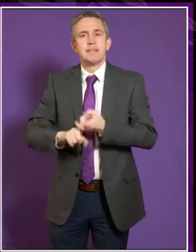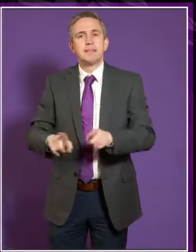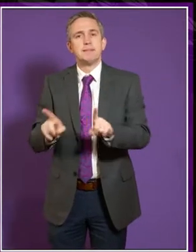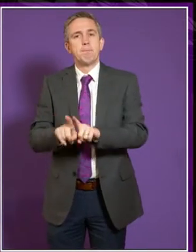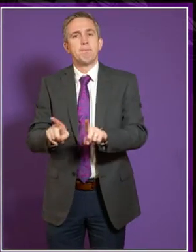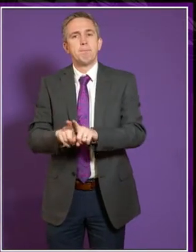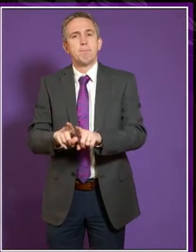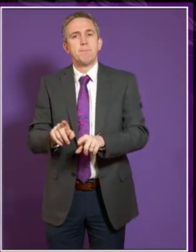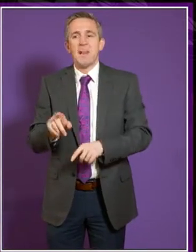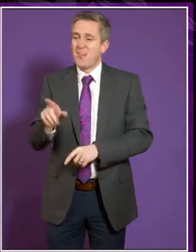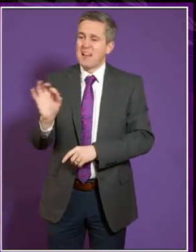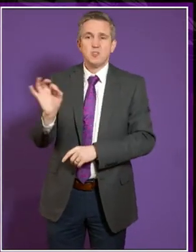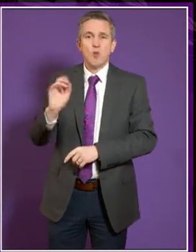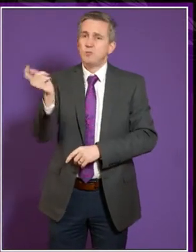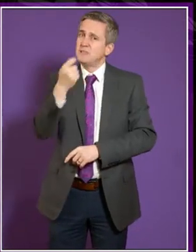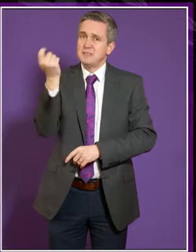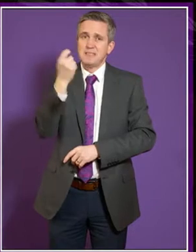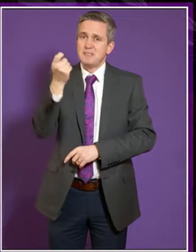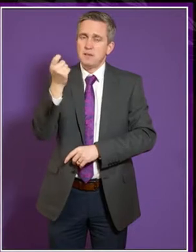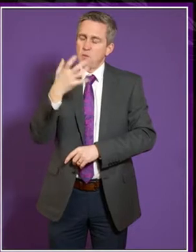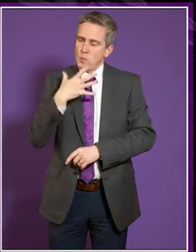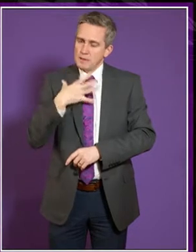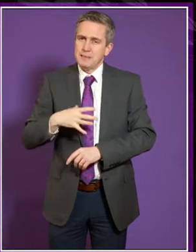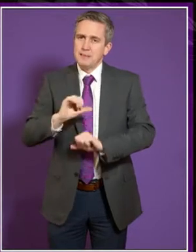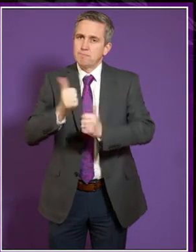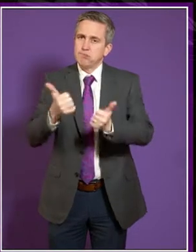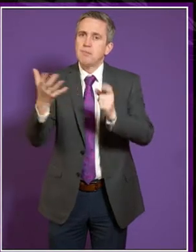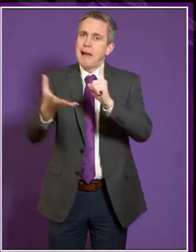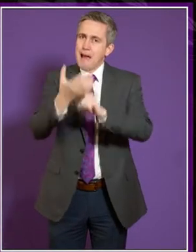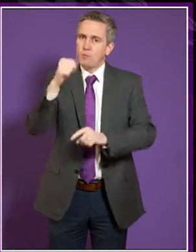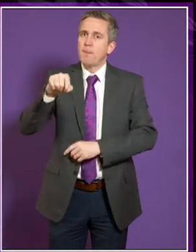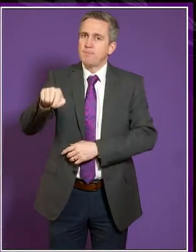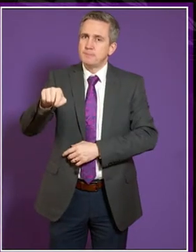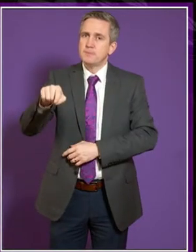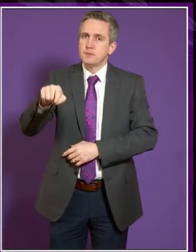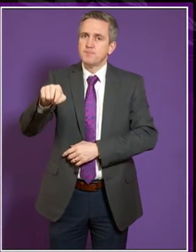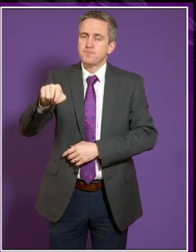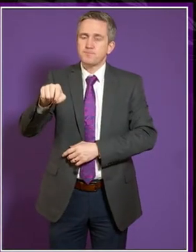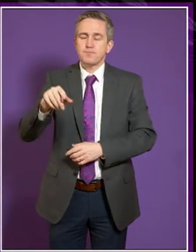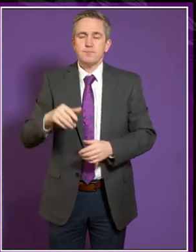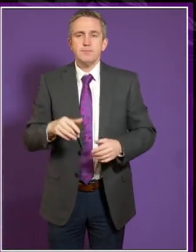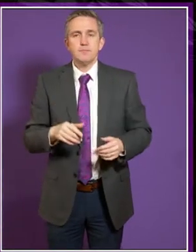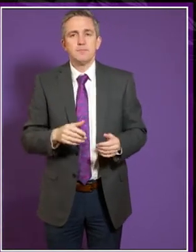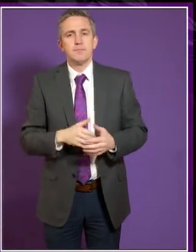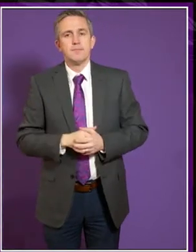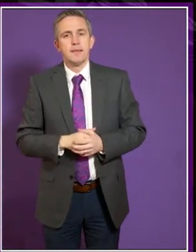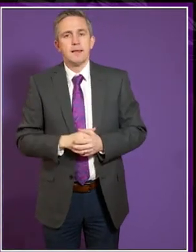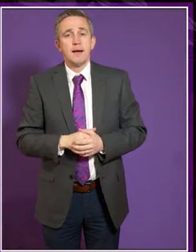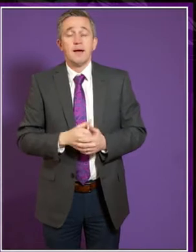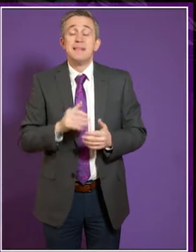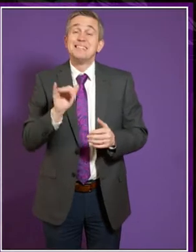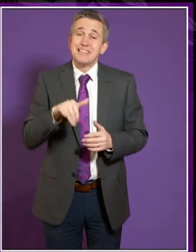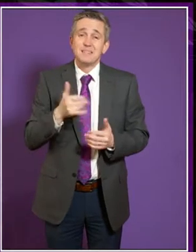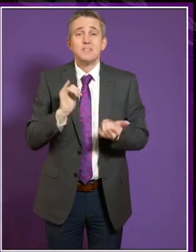be success in my book. We need to look at the outcomes. And these things where we do occasionally require tick